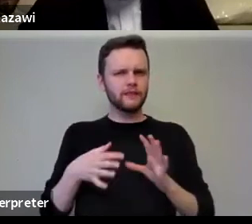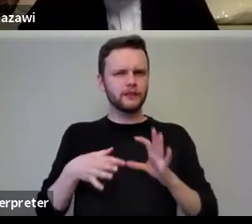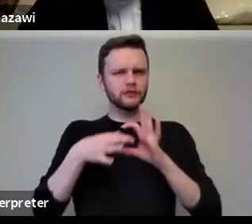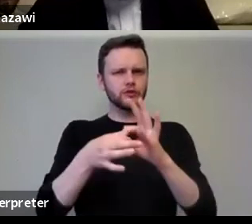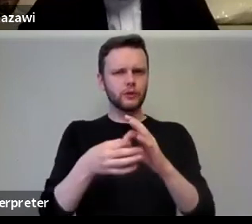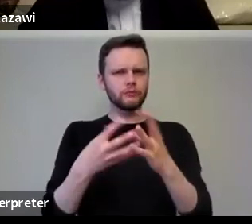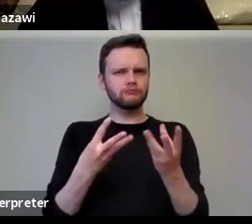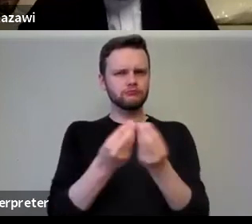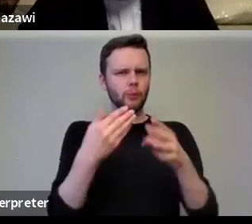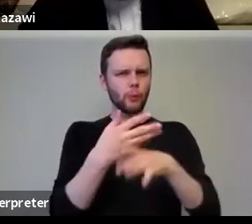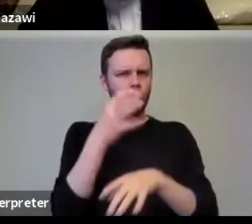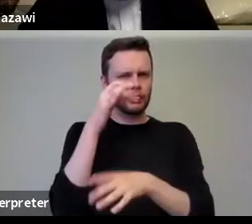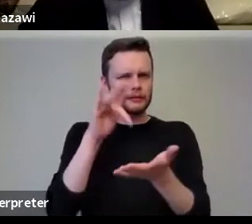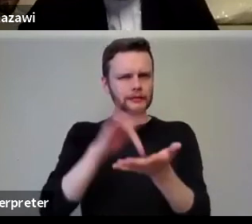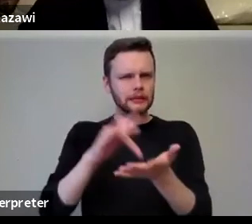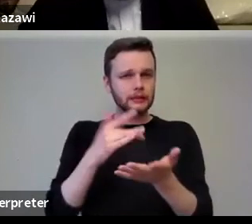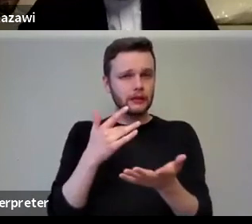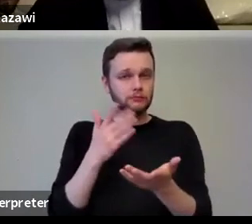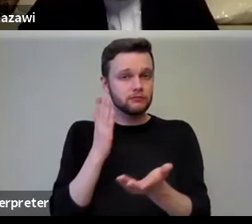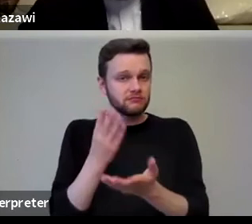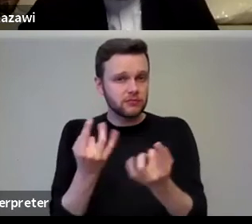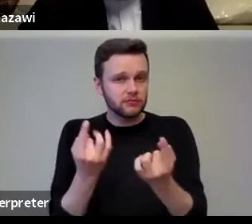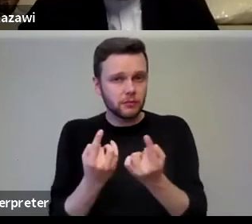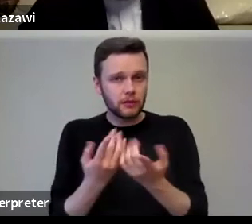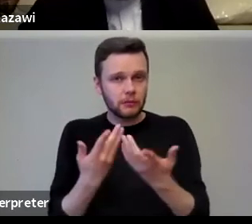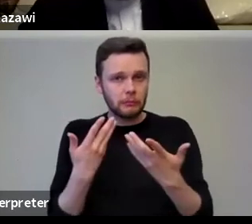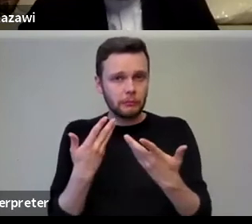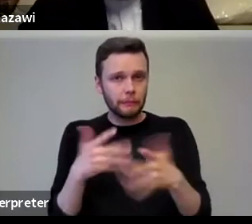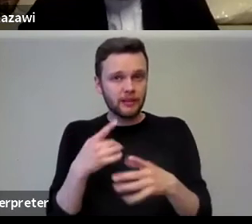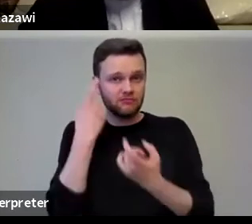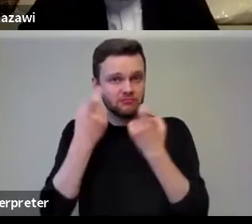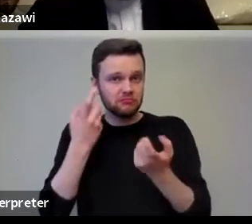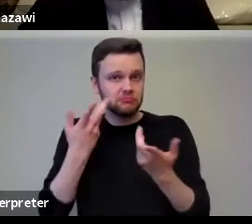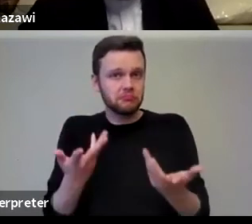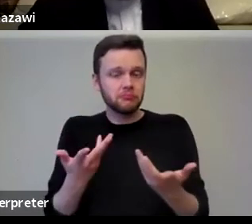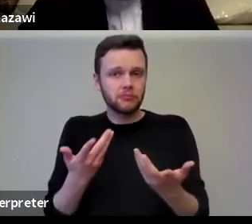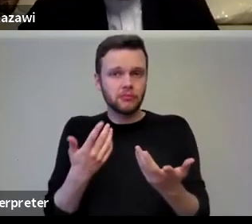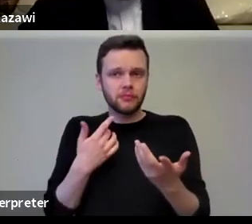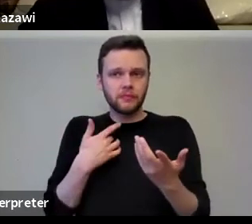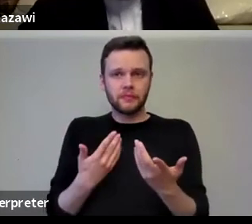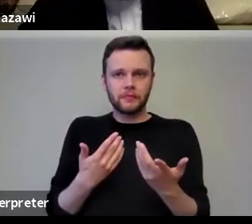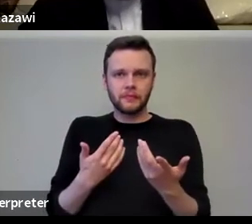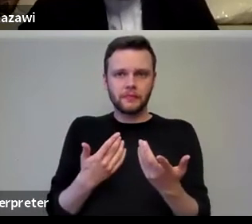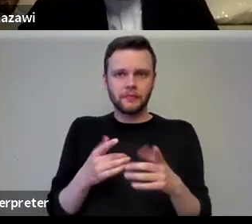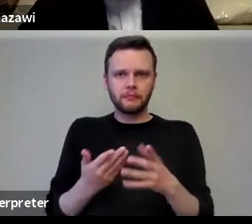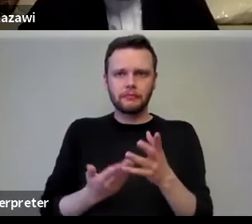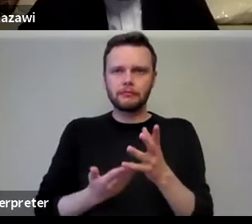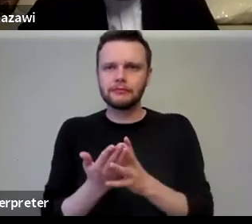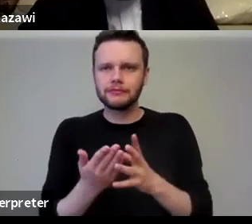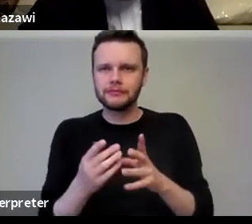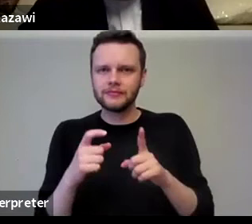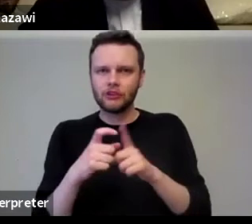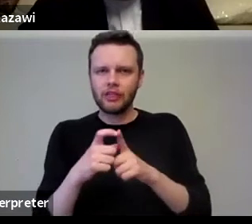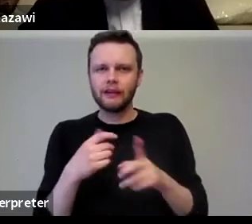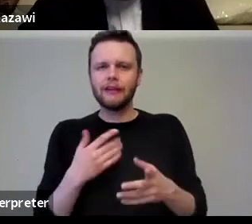the city yet. Is that something that has been considered? I'm sure if we've got the joint